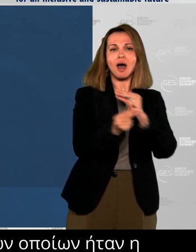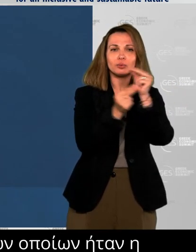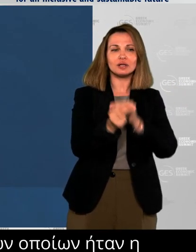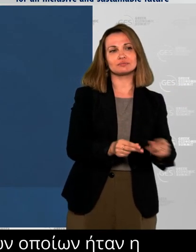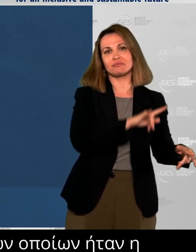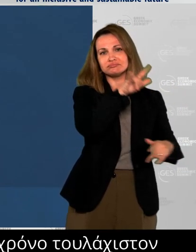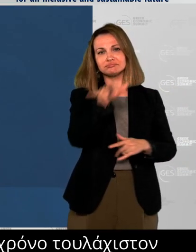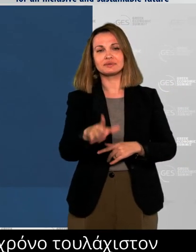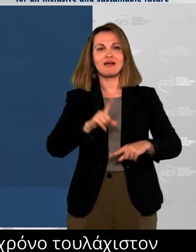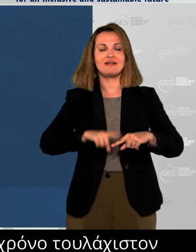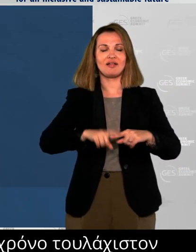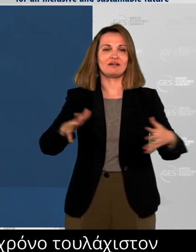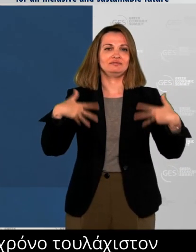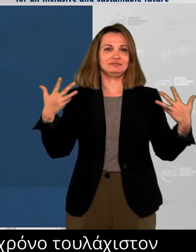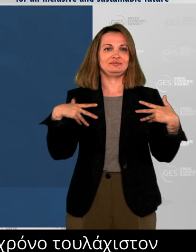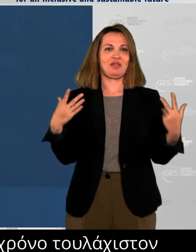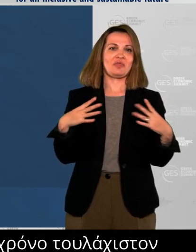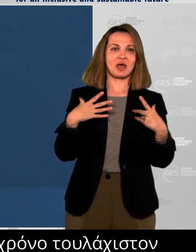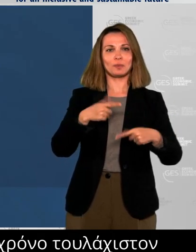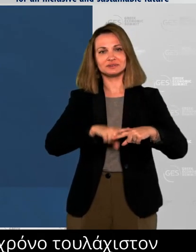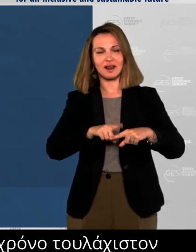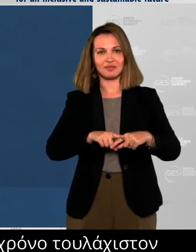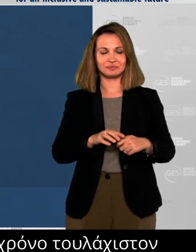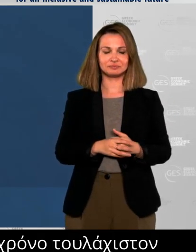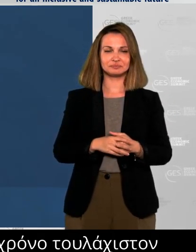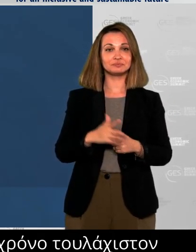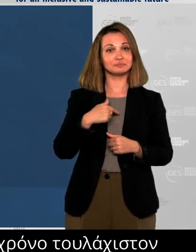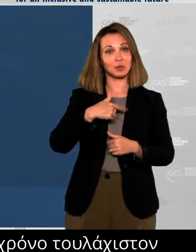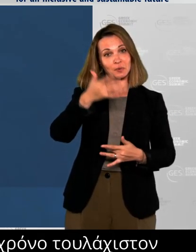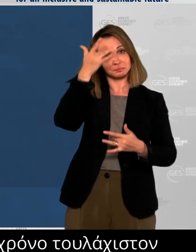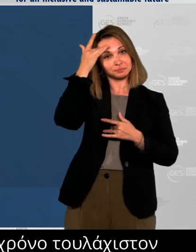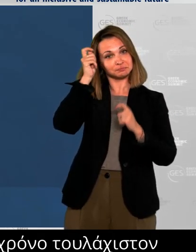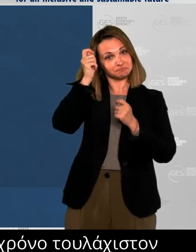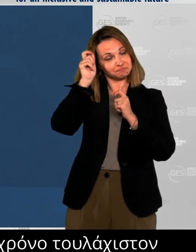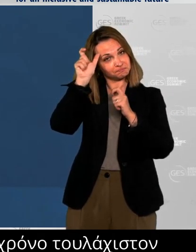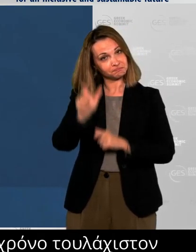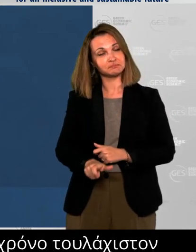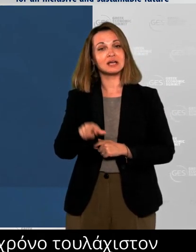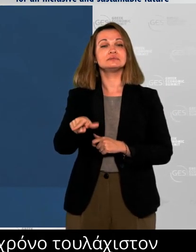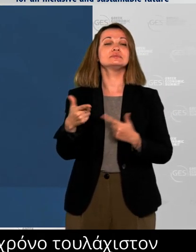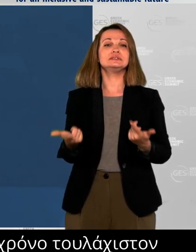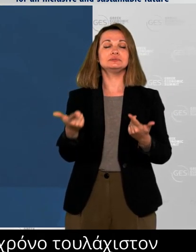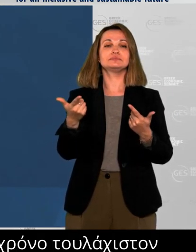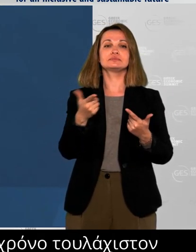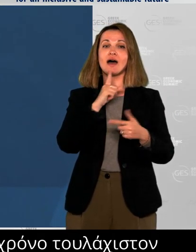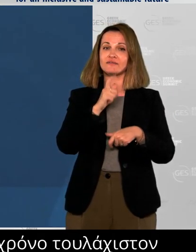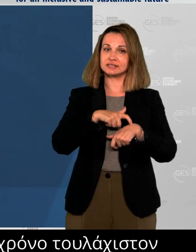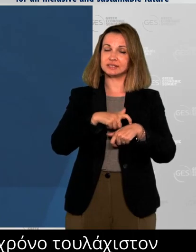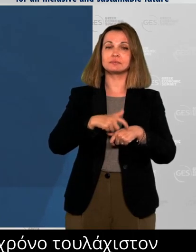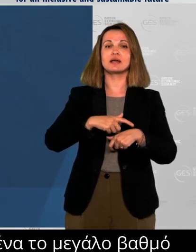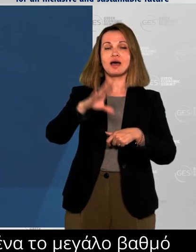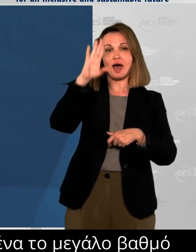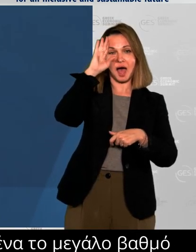It reaffirmed for me the great degree of trust that Greece instills in America, whether it's American travelers,